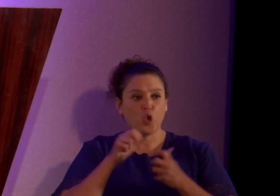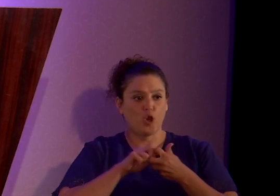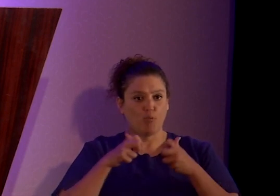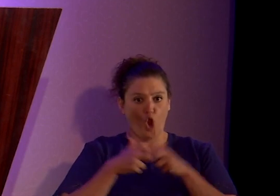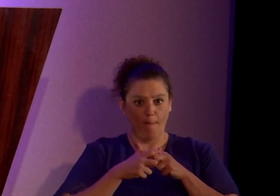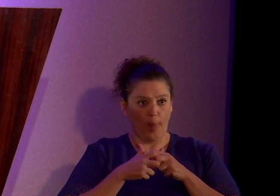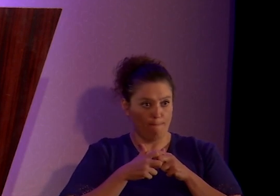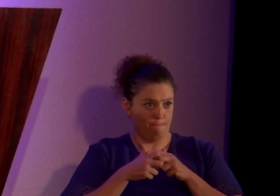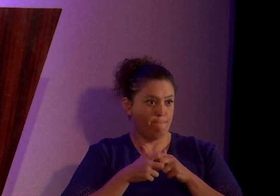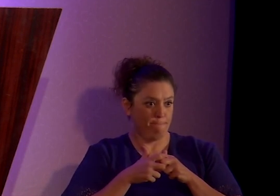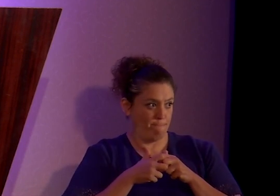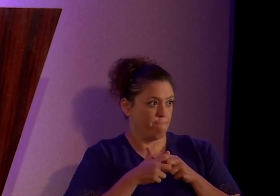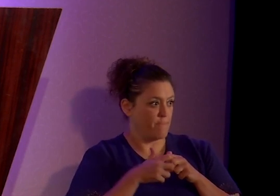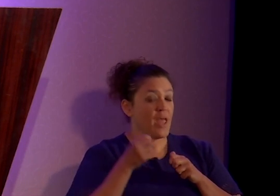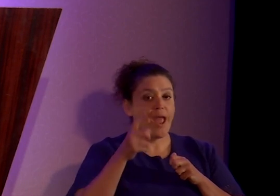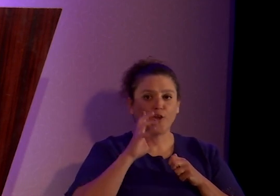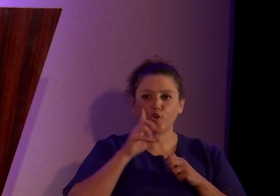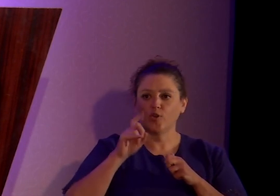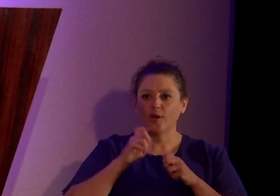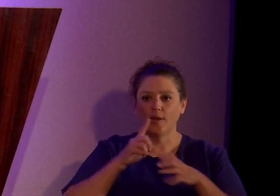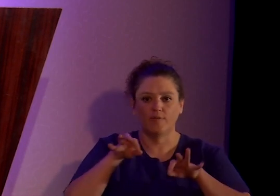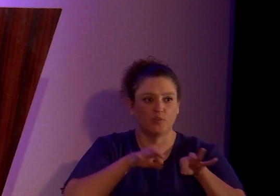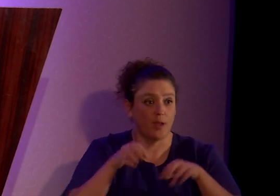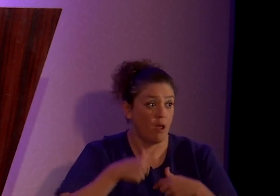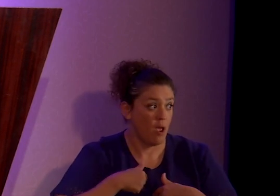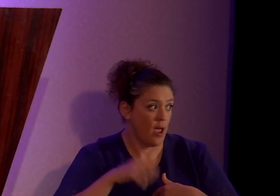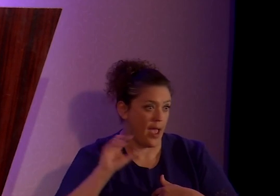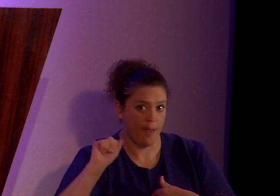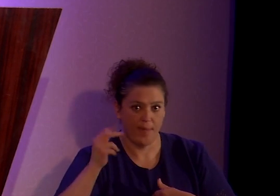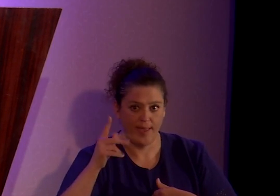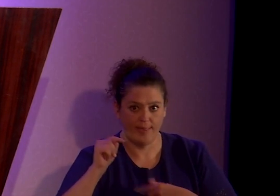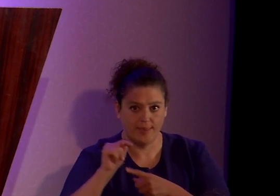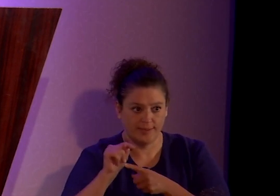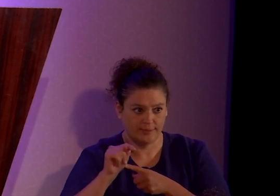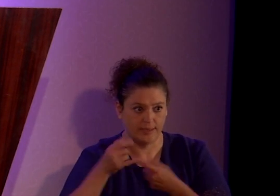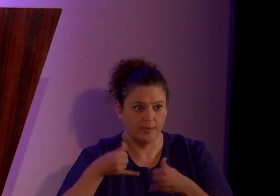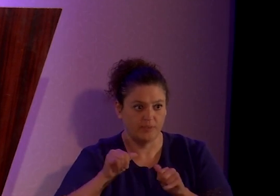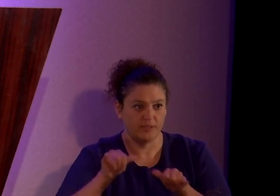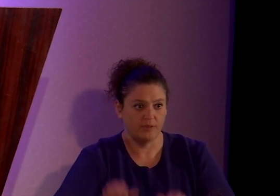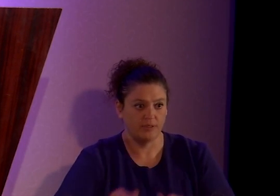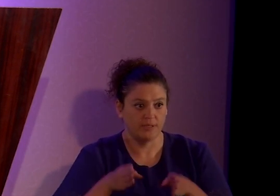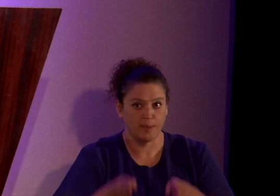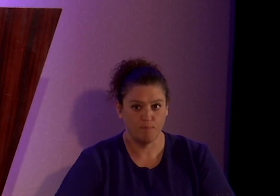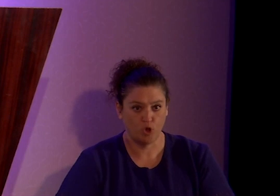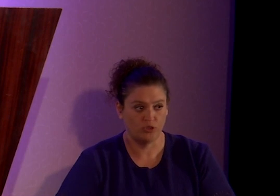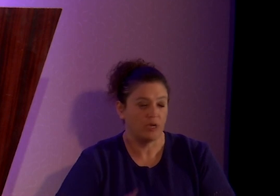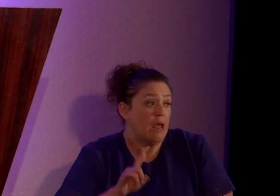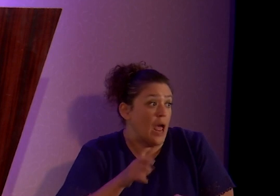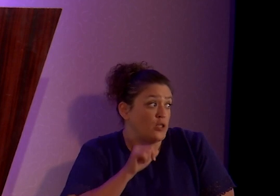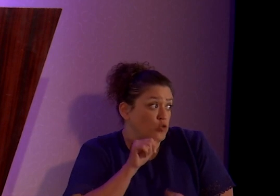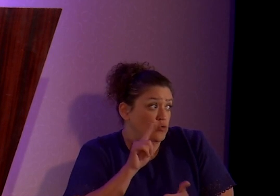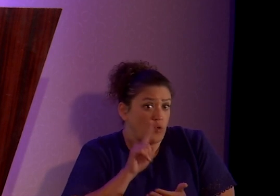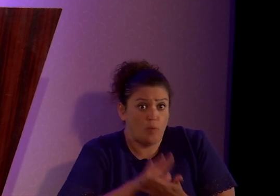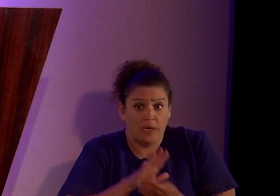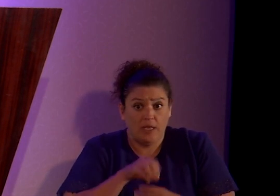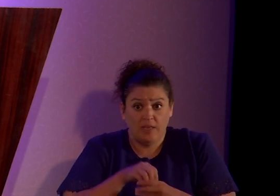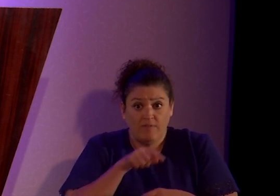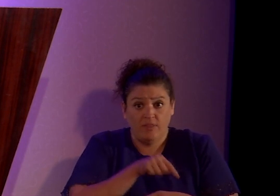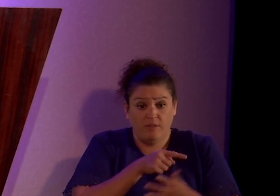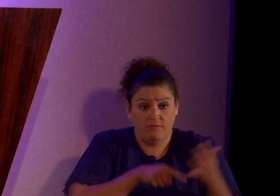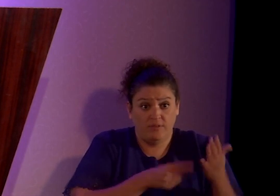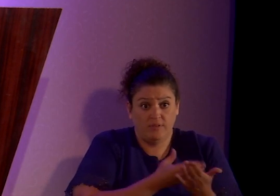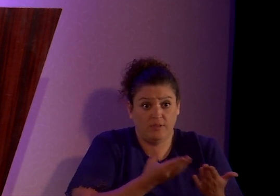And you're going to have to present it as, I'm an atheist. I'm still the same person. I just don't believe in this anymore.